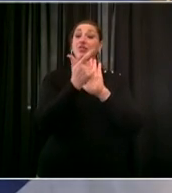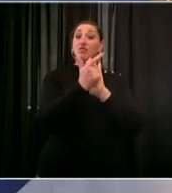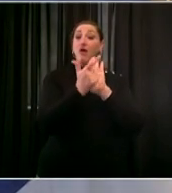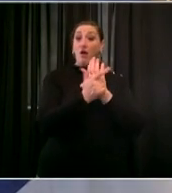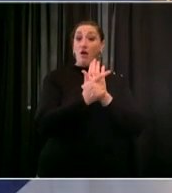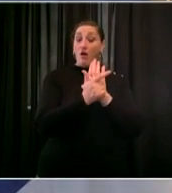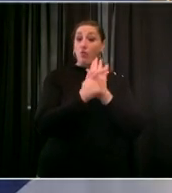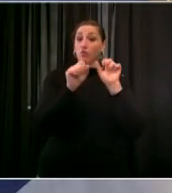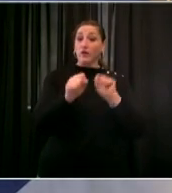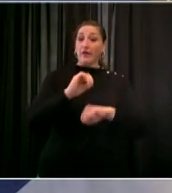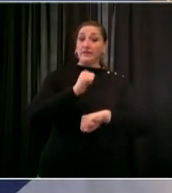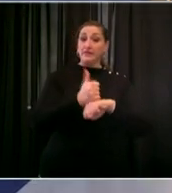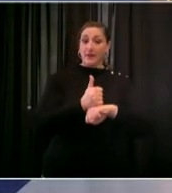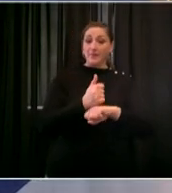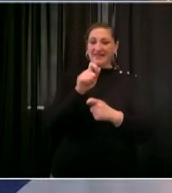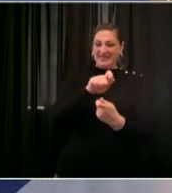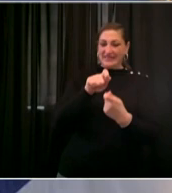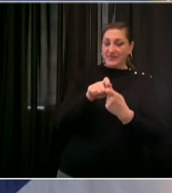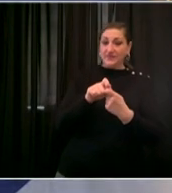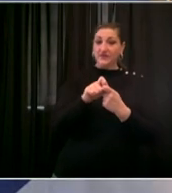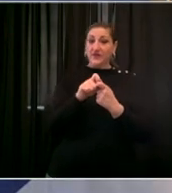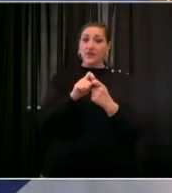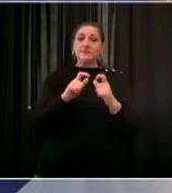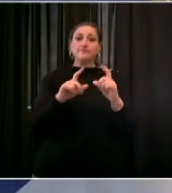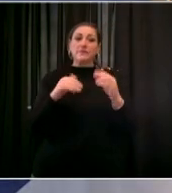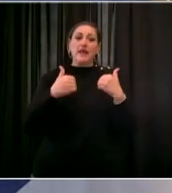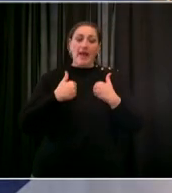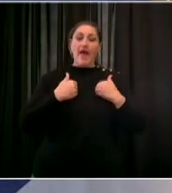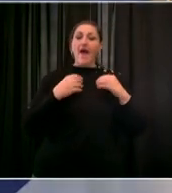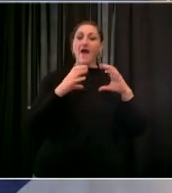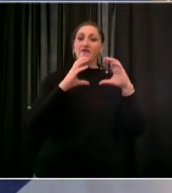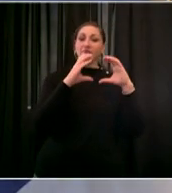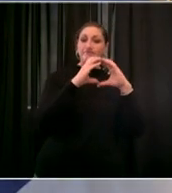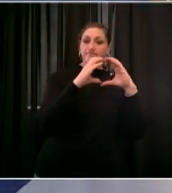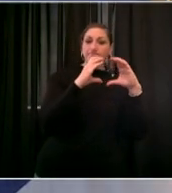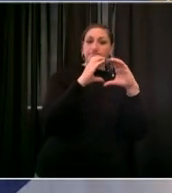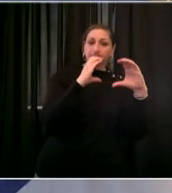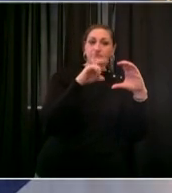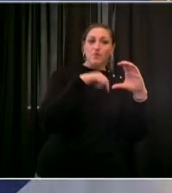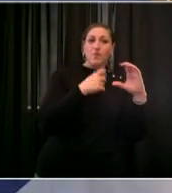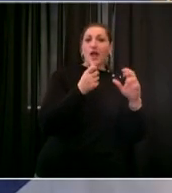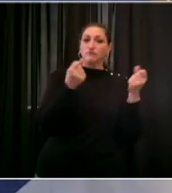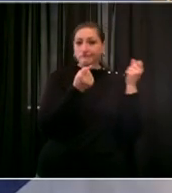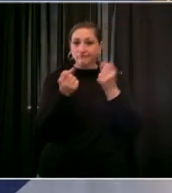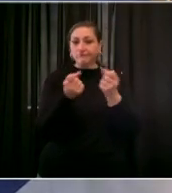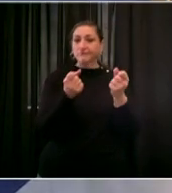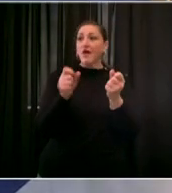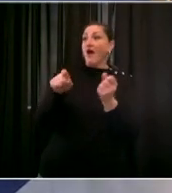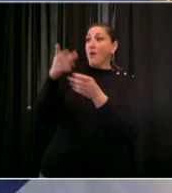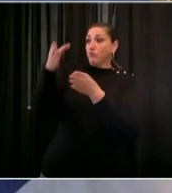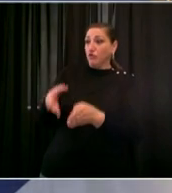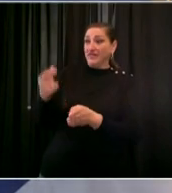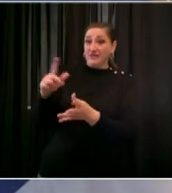to a hospital for medical evaluation and the physicians at that hospital find that the